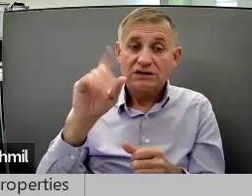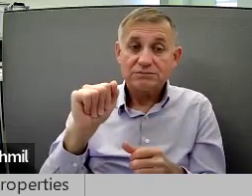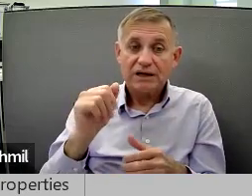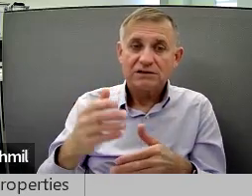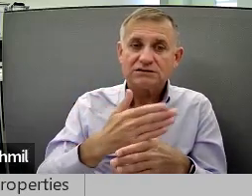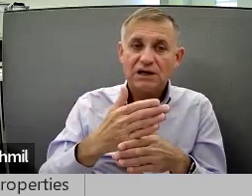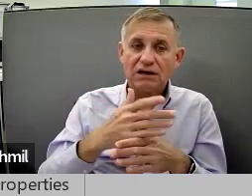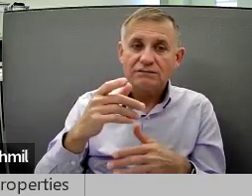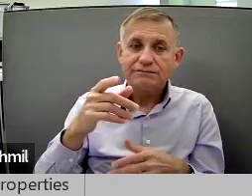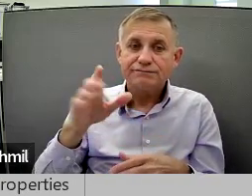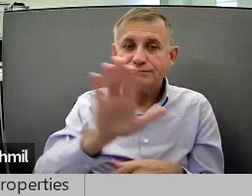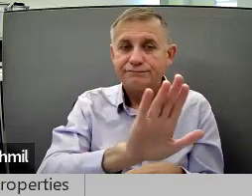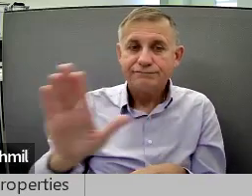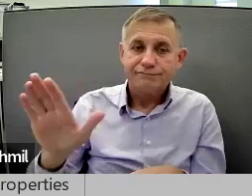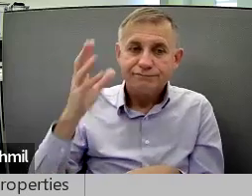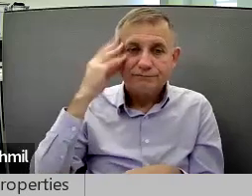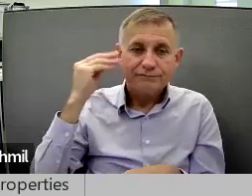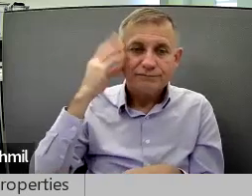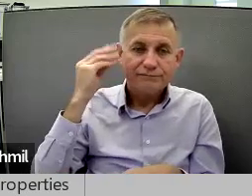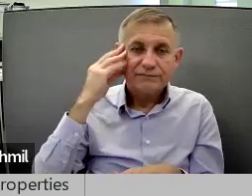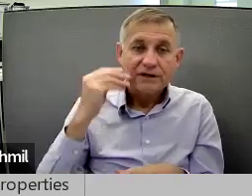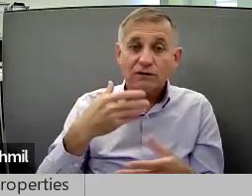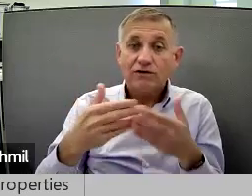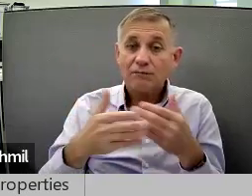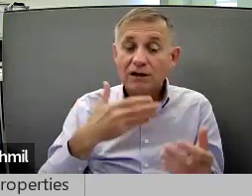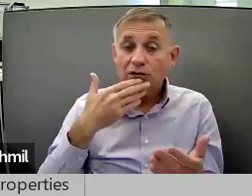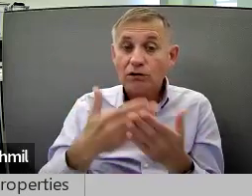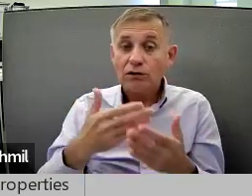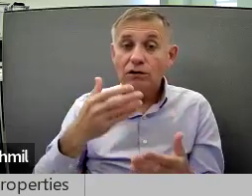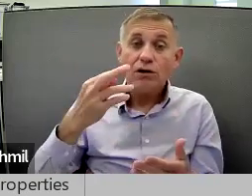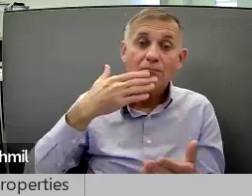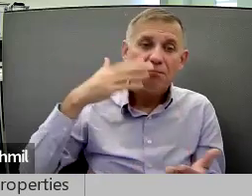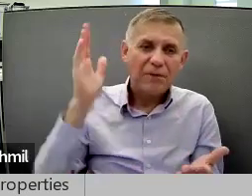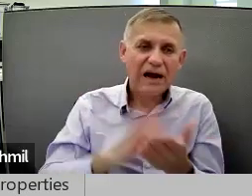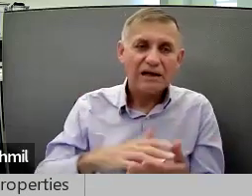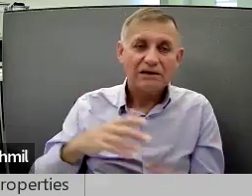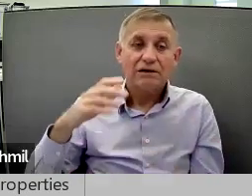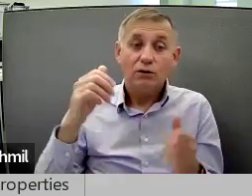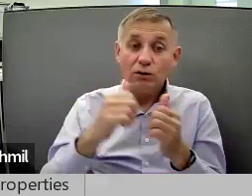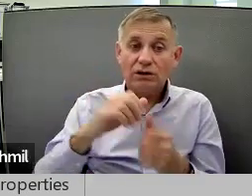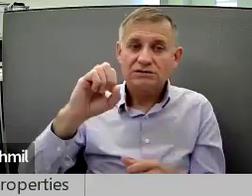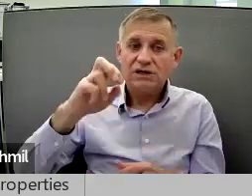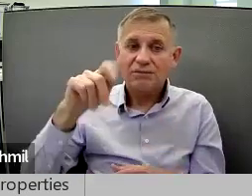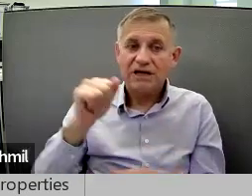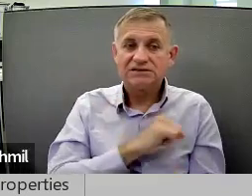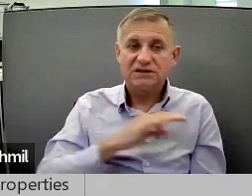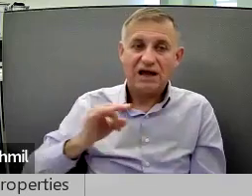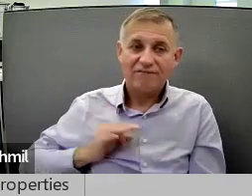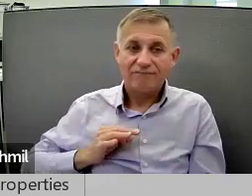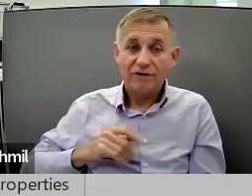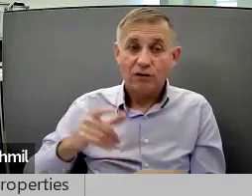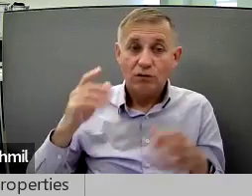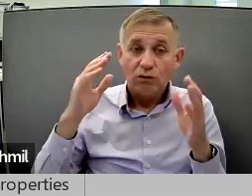people with disabilities to share their experiences, whether good or bad, with SEPTA